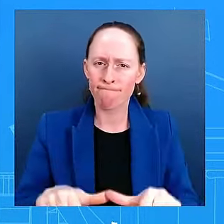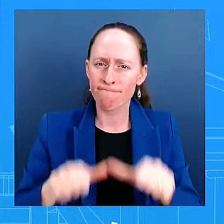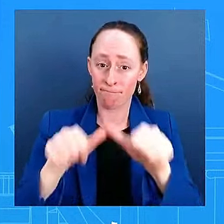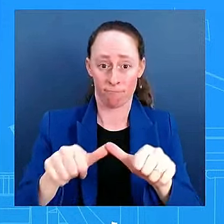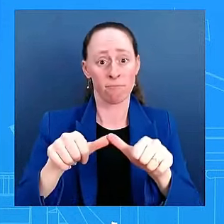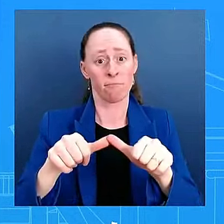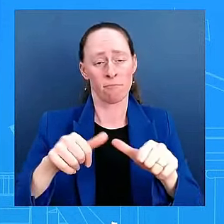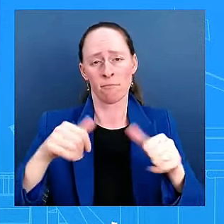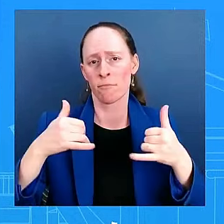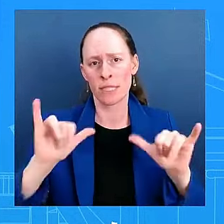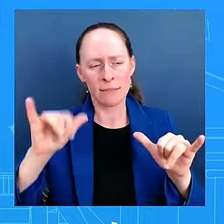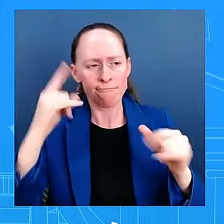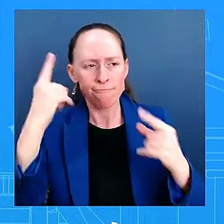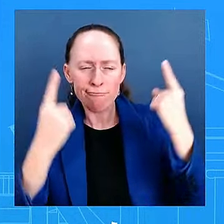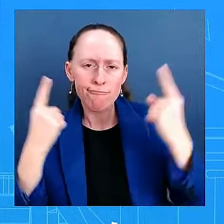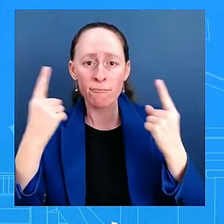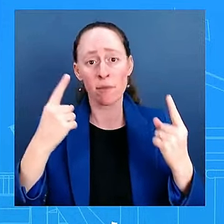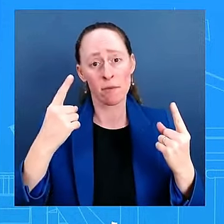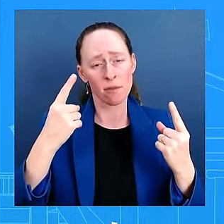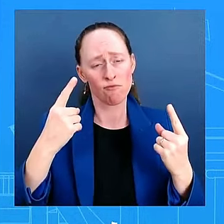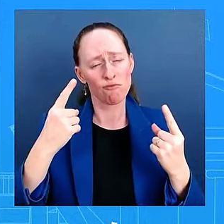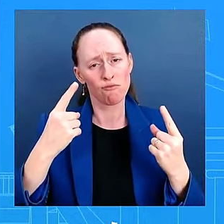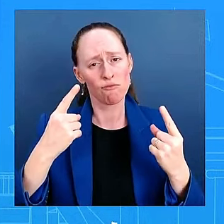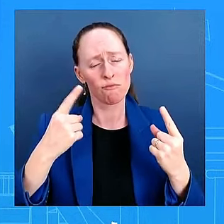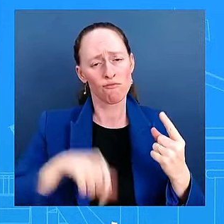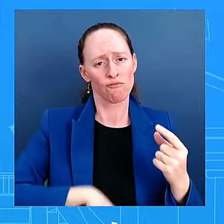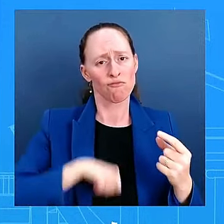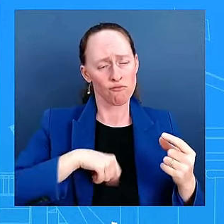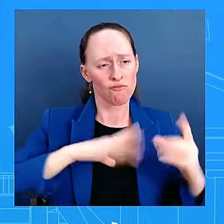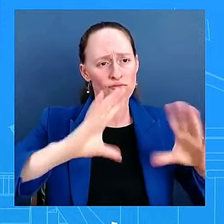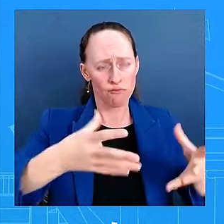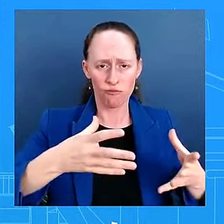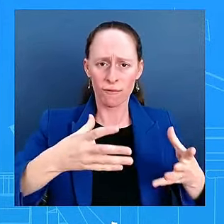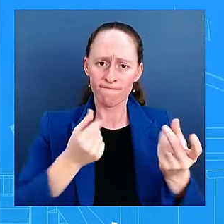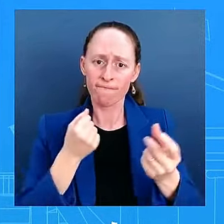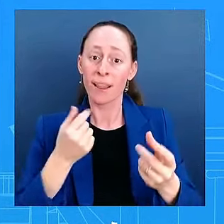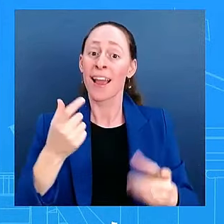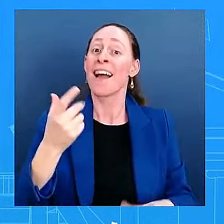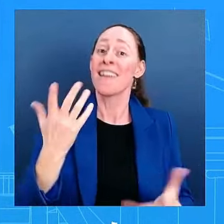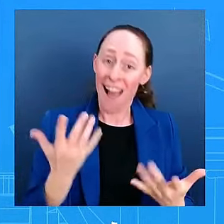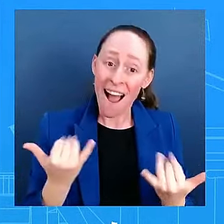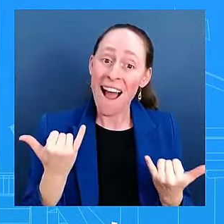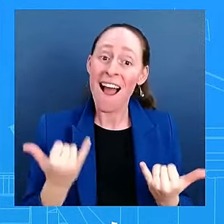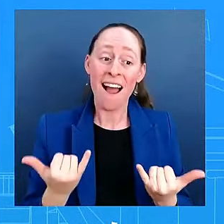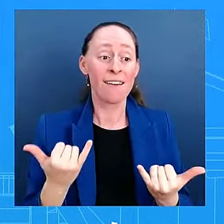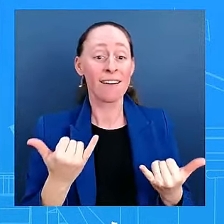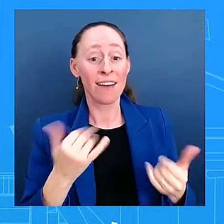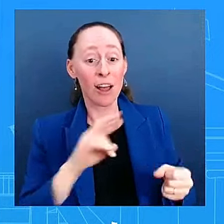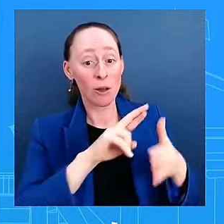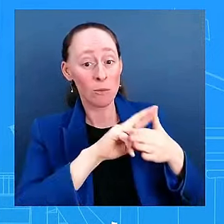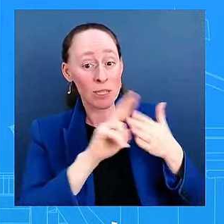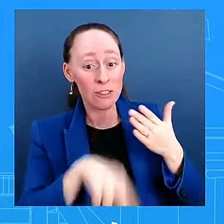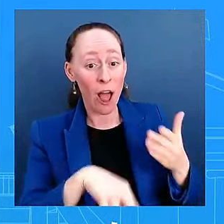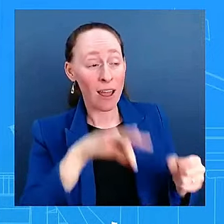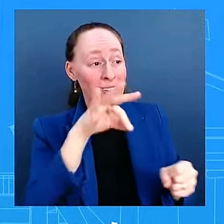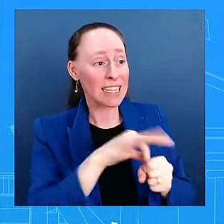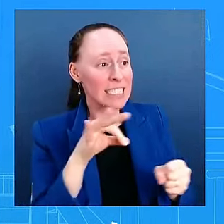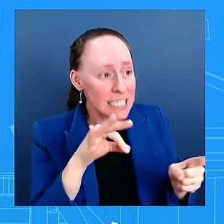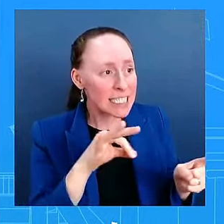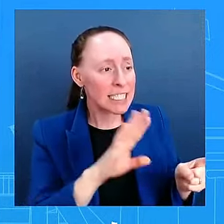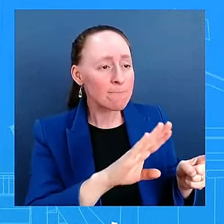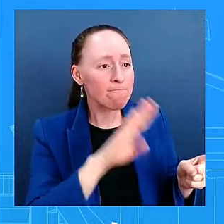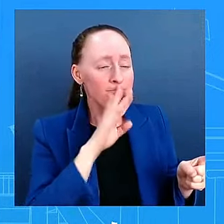And when it comes to this election, I said this, we did not have the desired outcome. There are some people who are celebrating and some people who